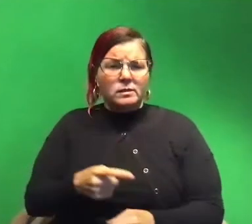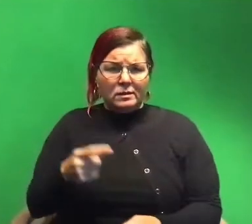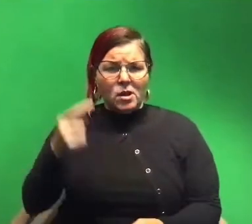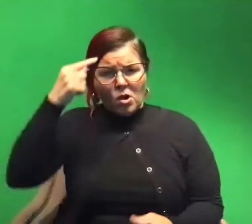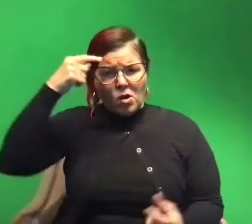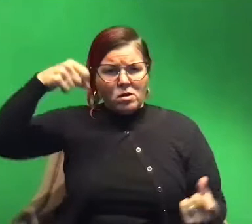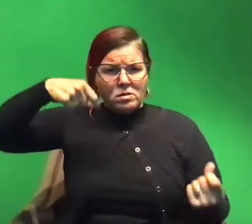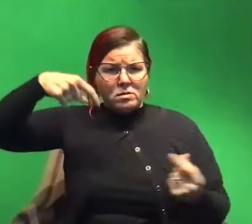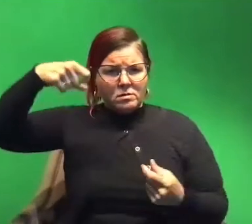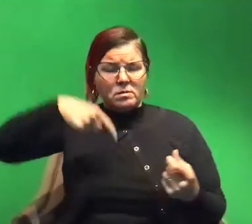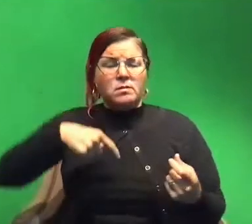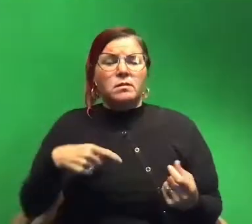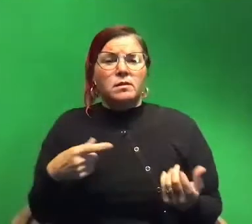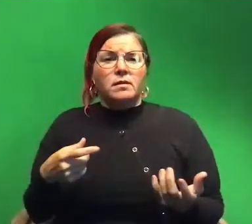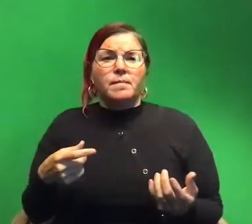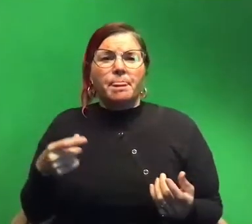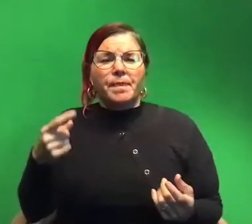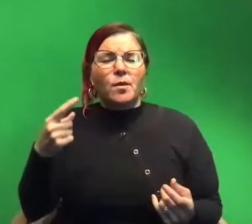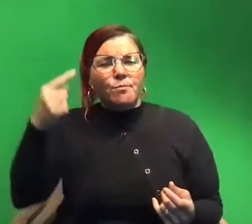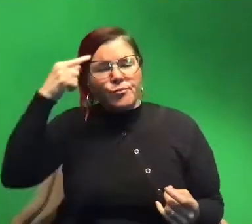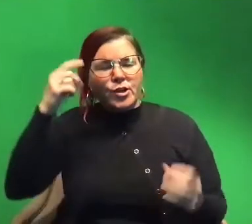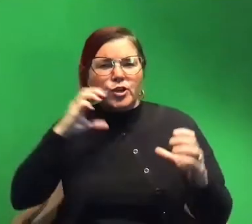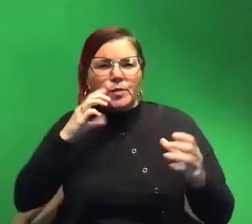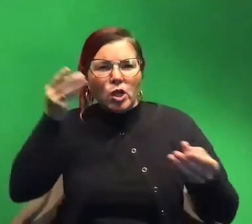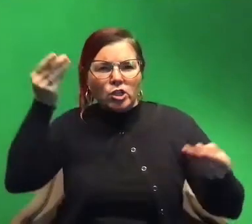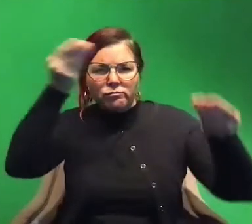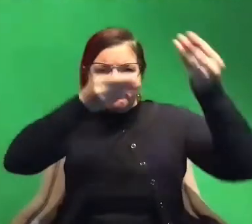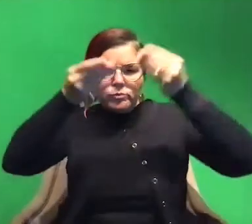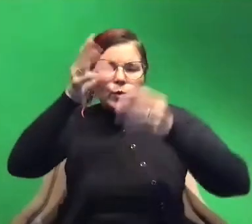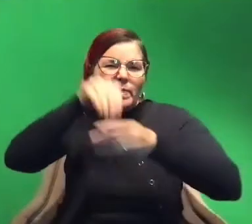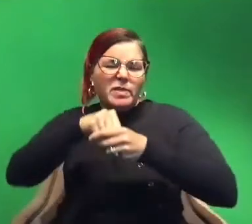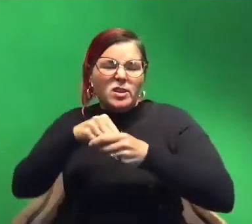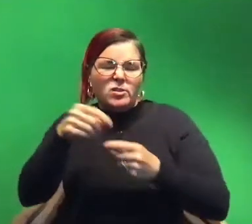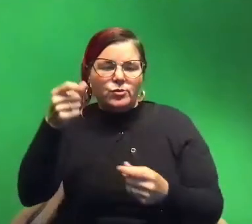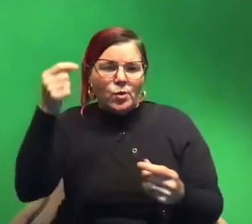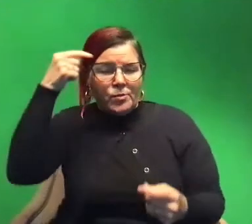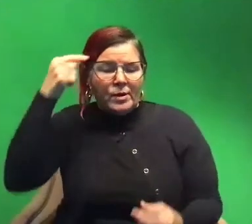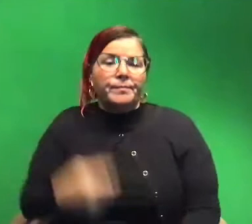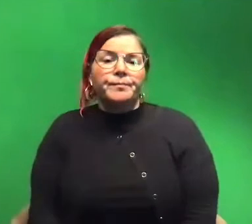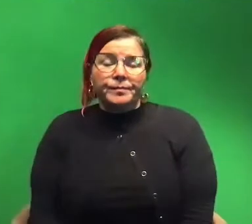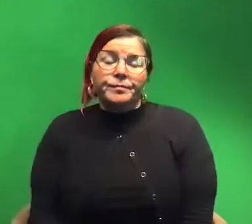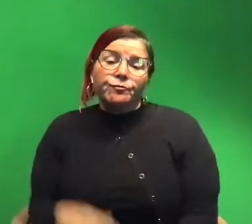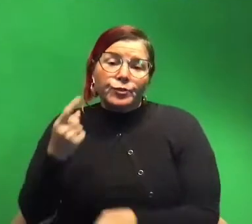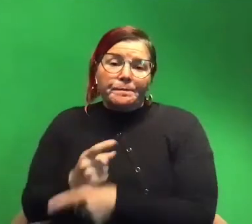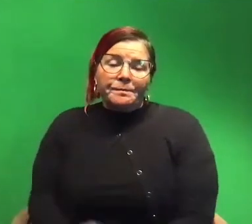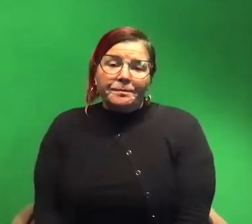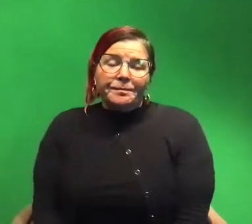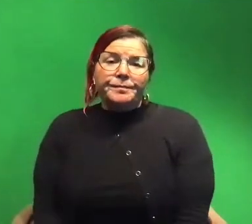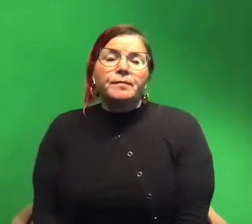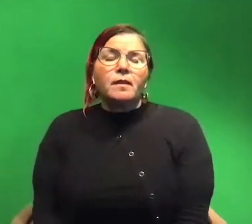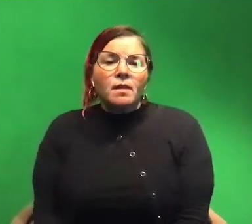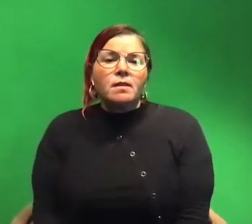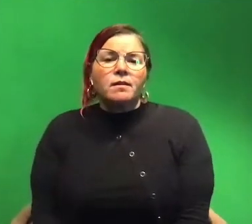basically as like uh brain communication within your brain. Right. Yeah. Cool. Yeah. Um awesome. So